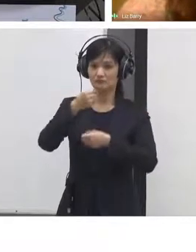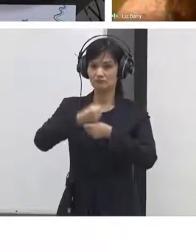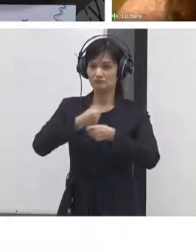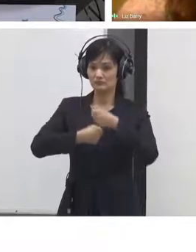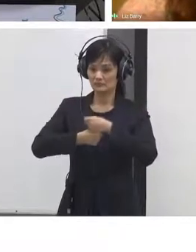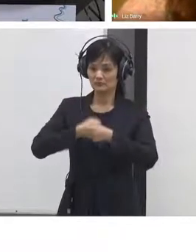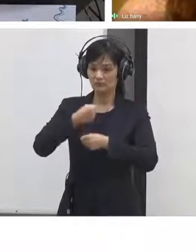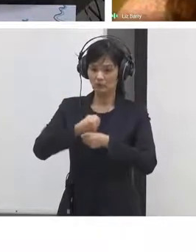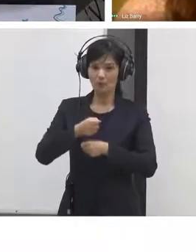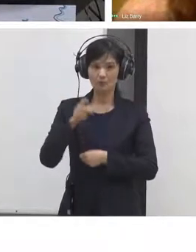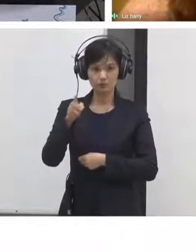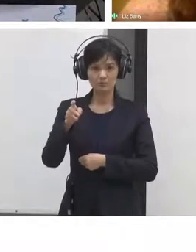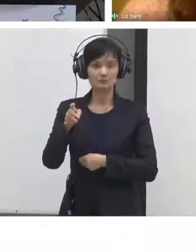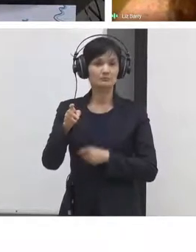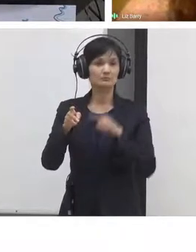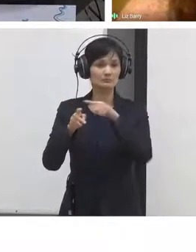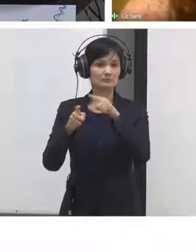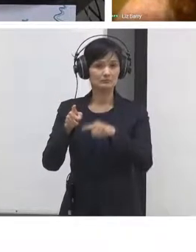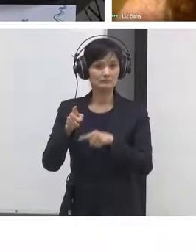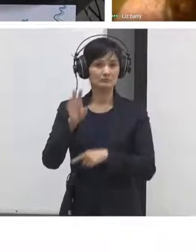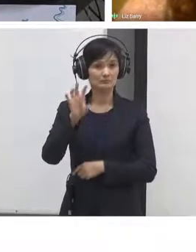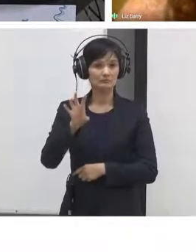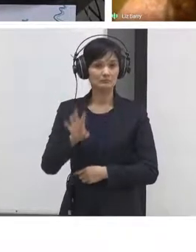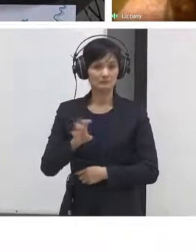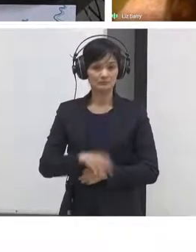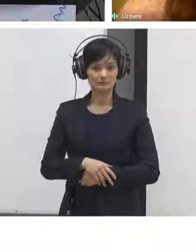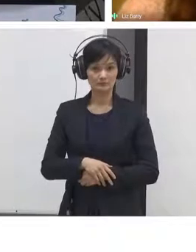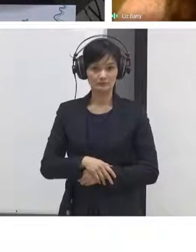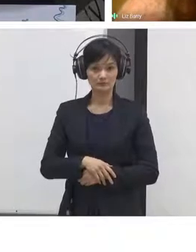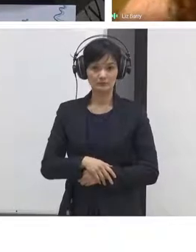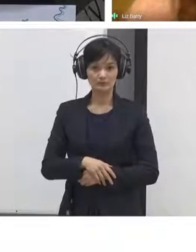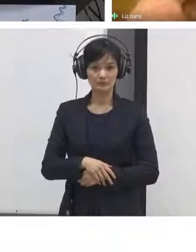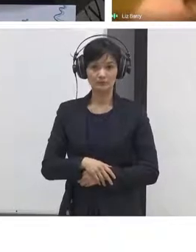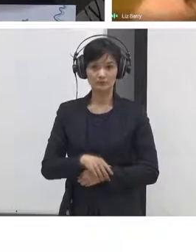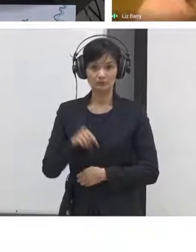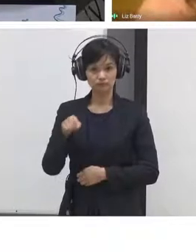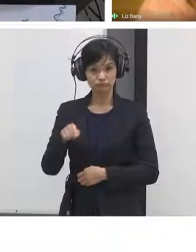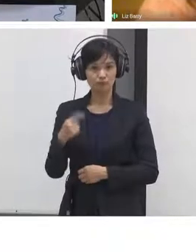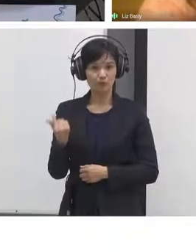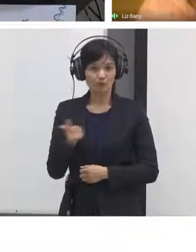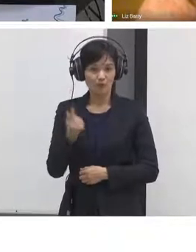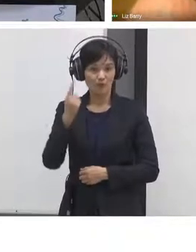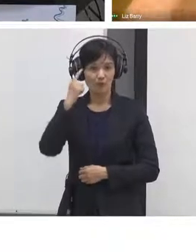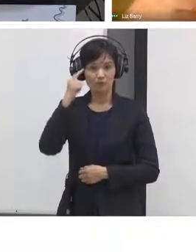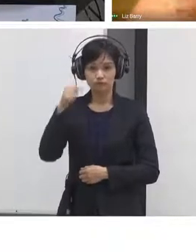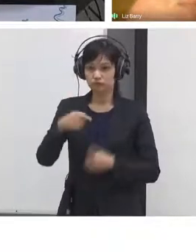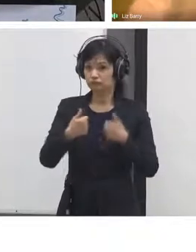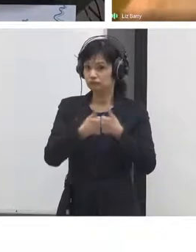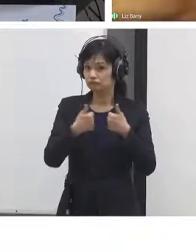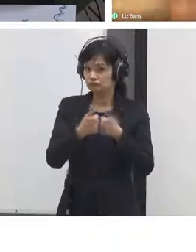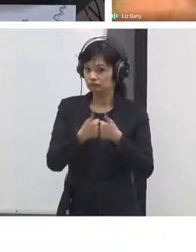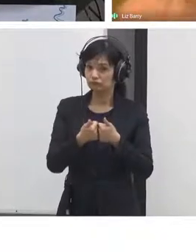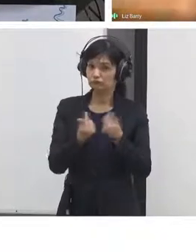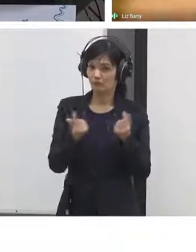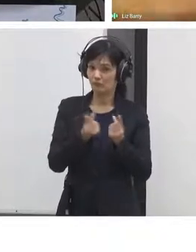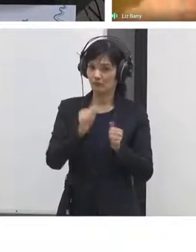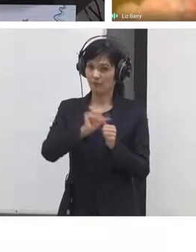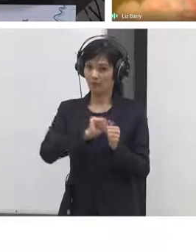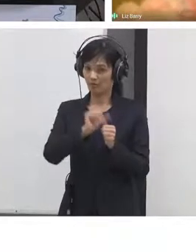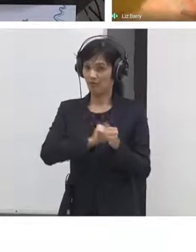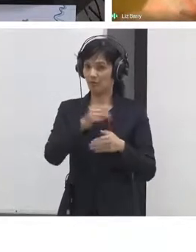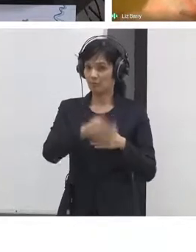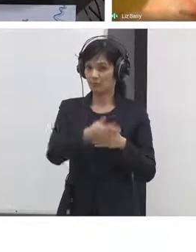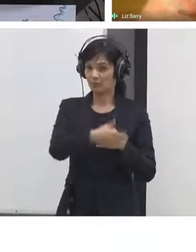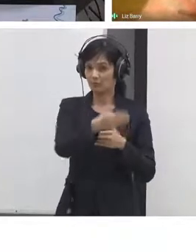can feel quite procedural sometimes in order to hear everyone's voices in